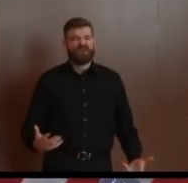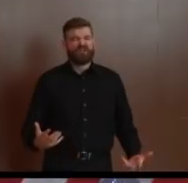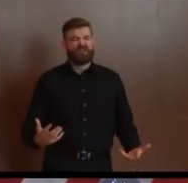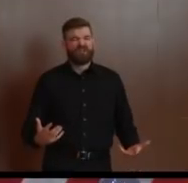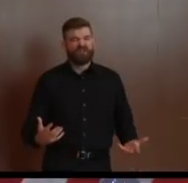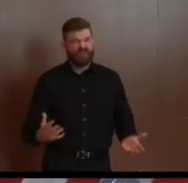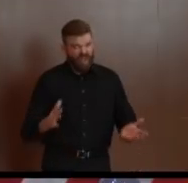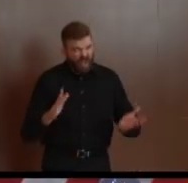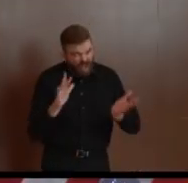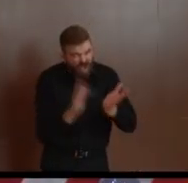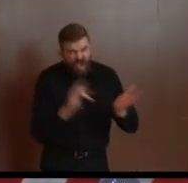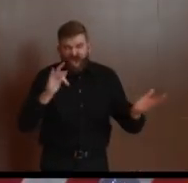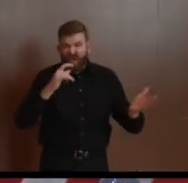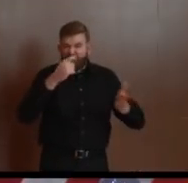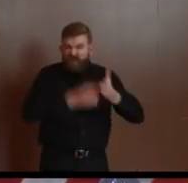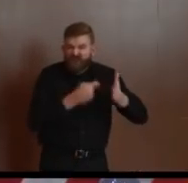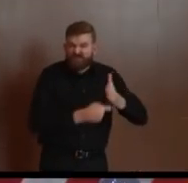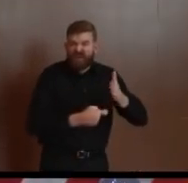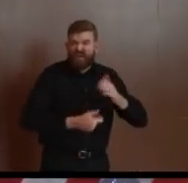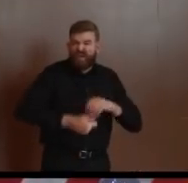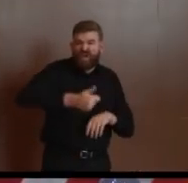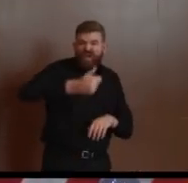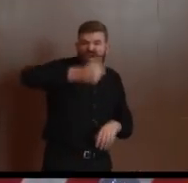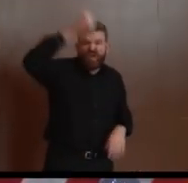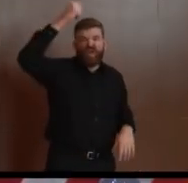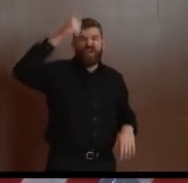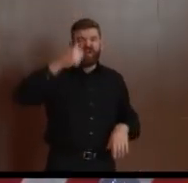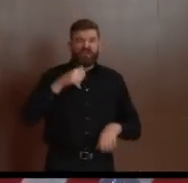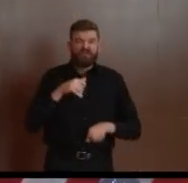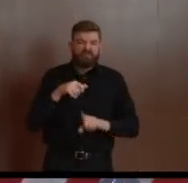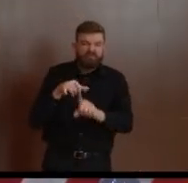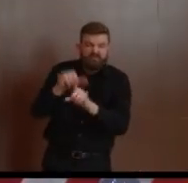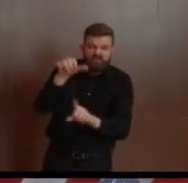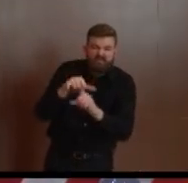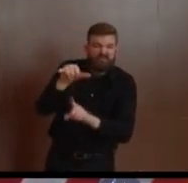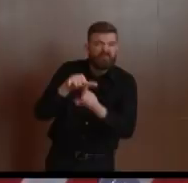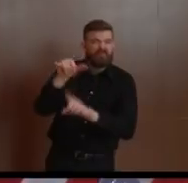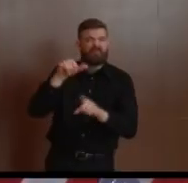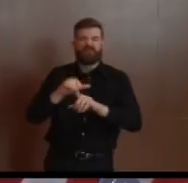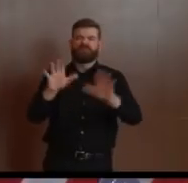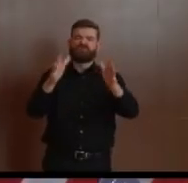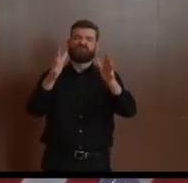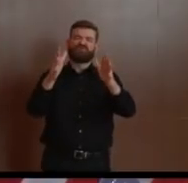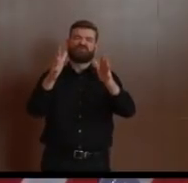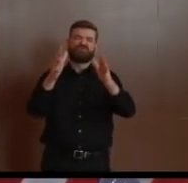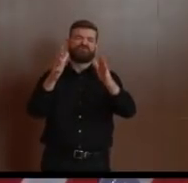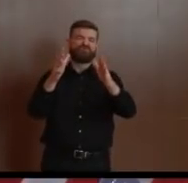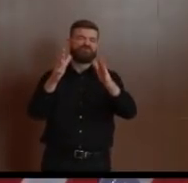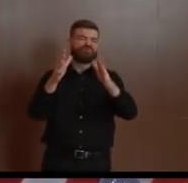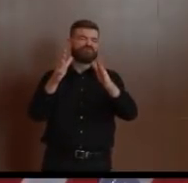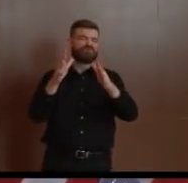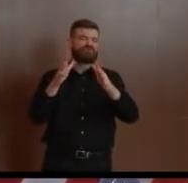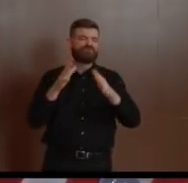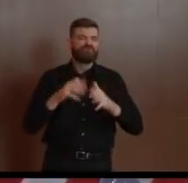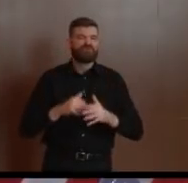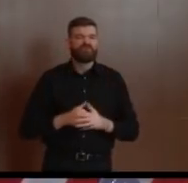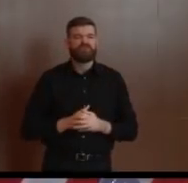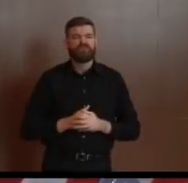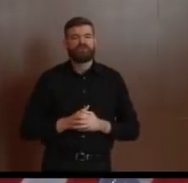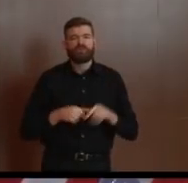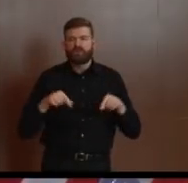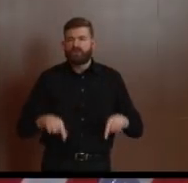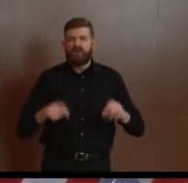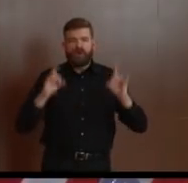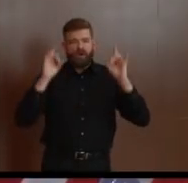or bullying behavior, there literally is no time for that in a normal time. And there sure as heck is no time